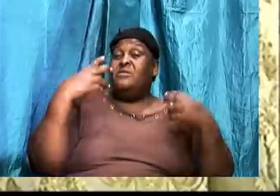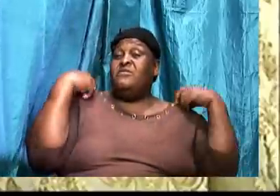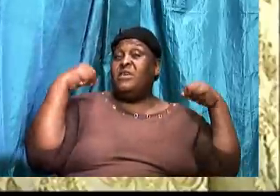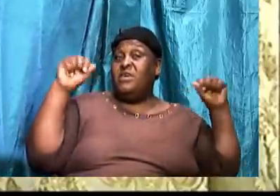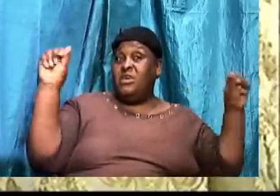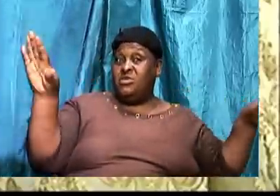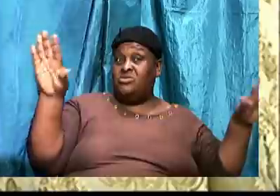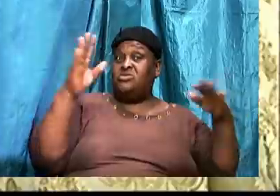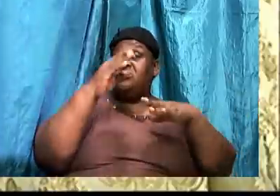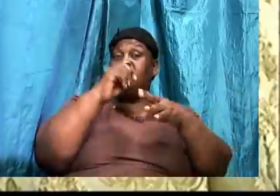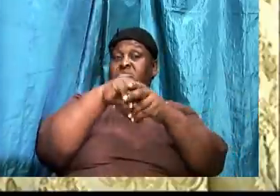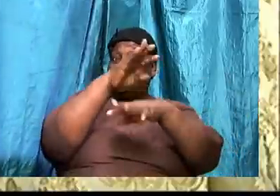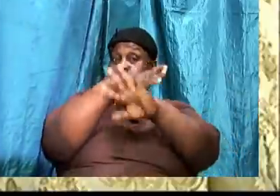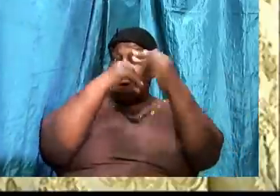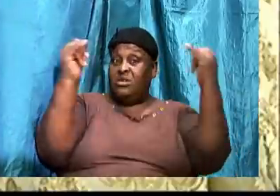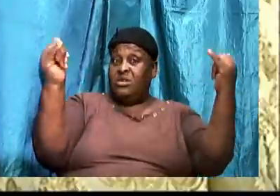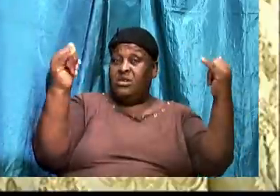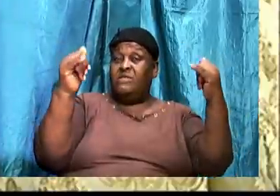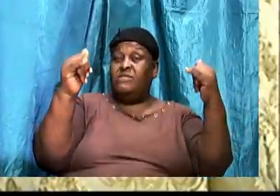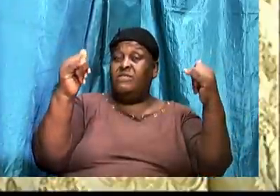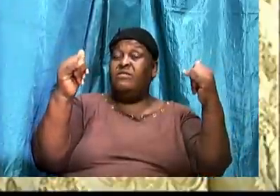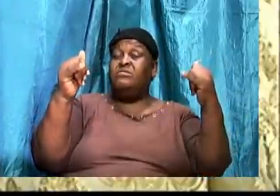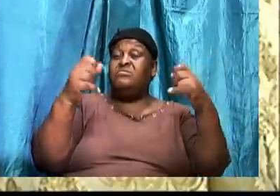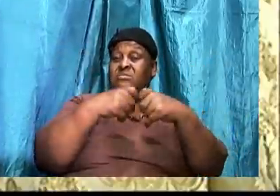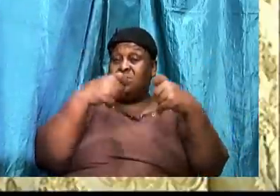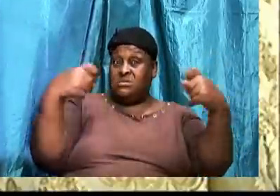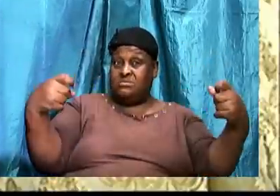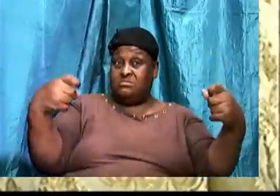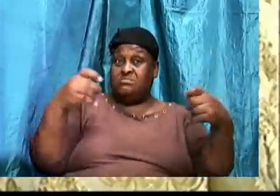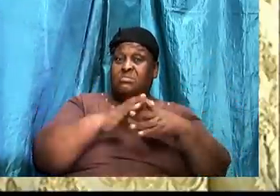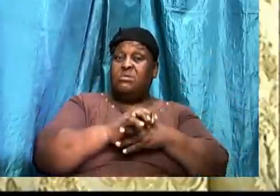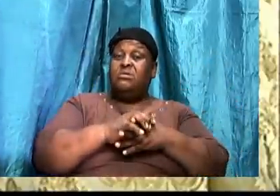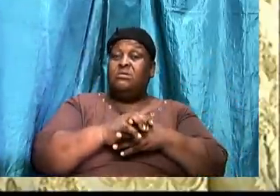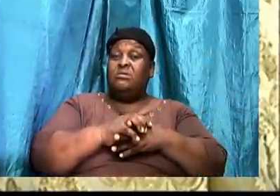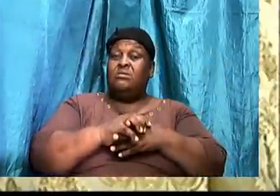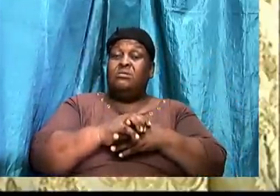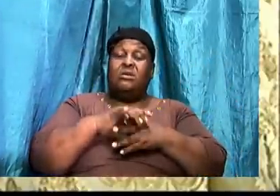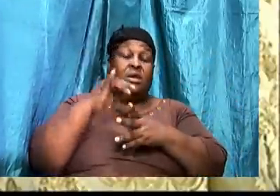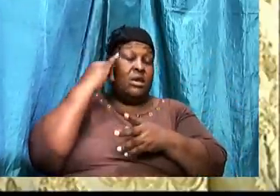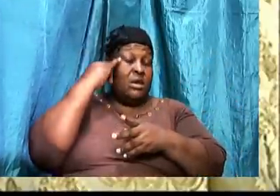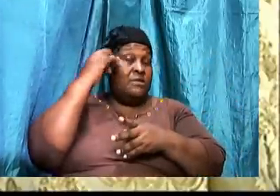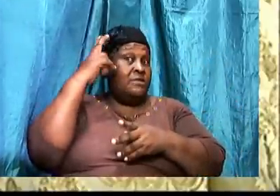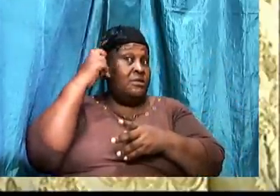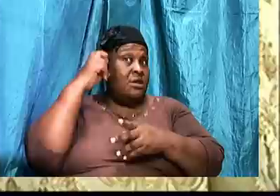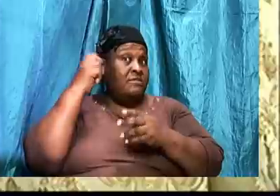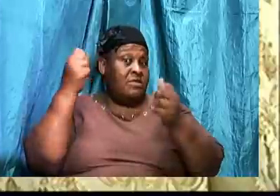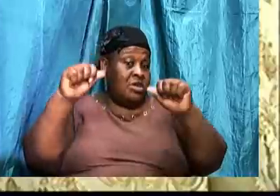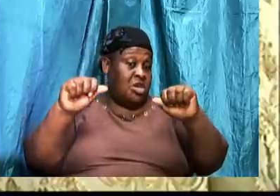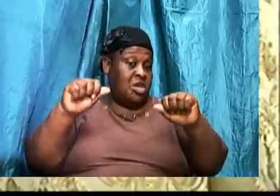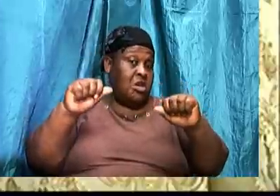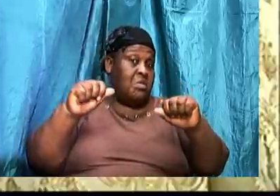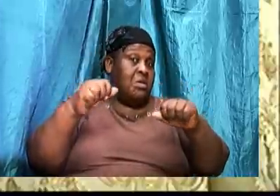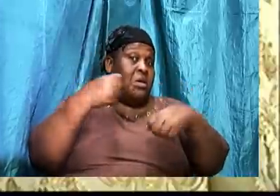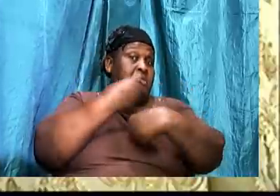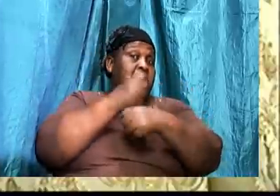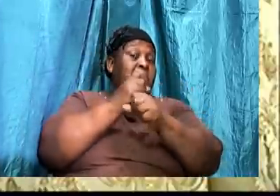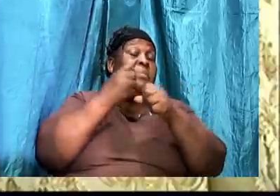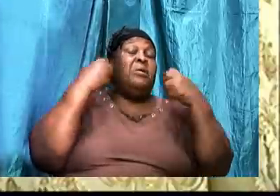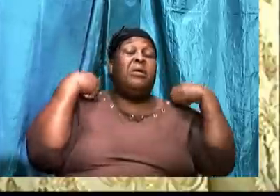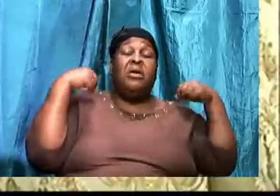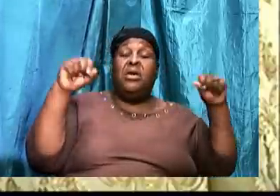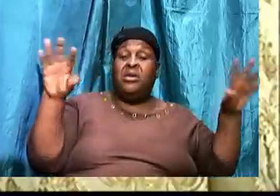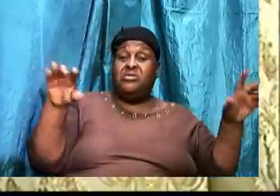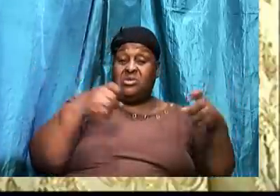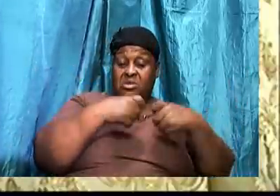And if he was able to do that, how much more you and I, those angels that saw